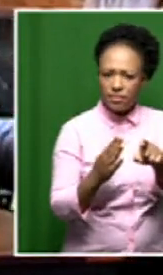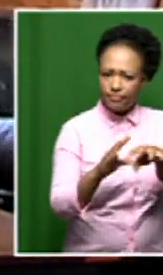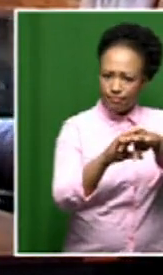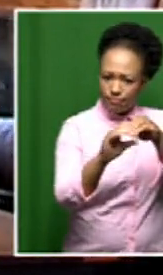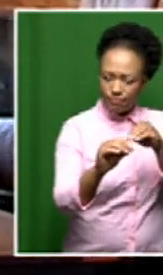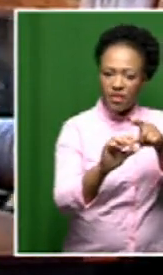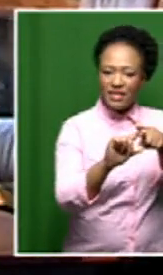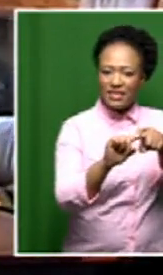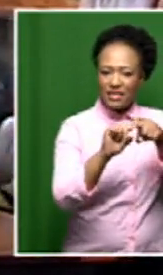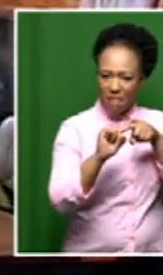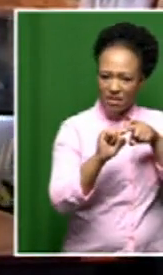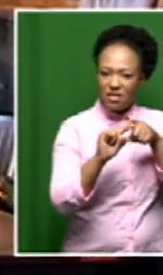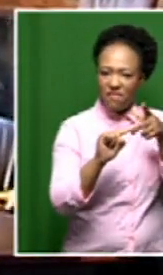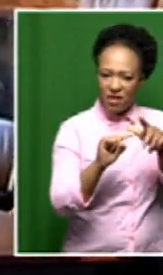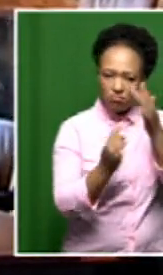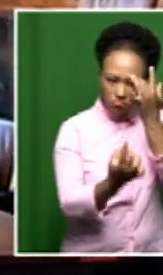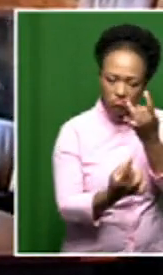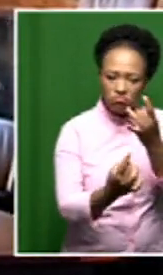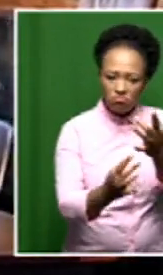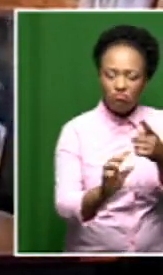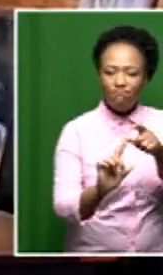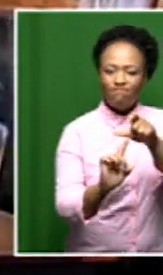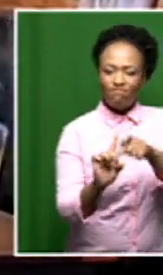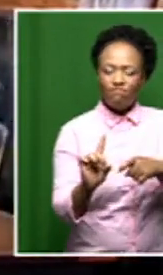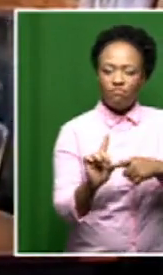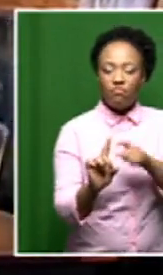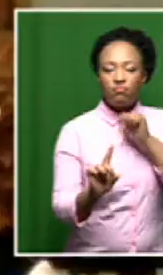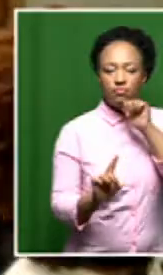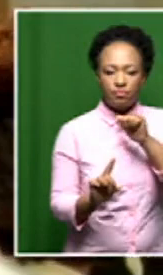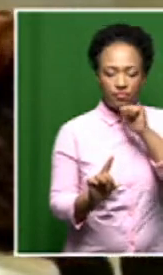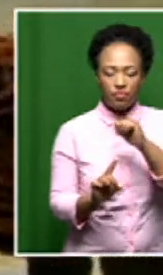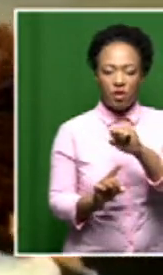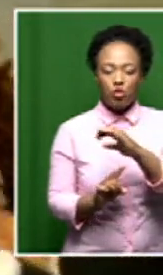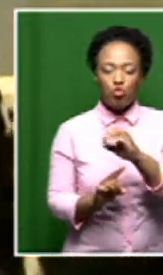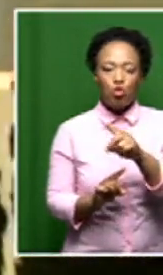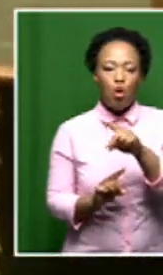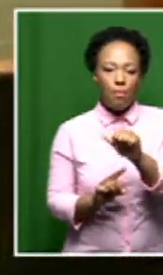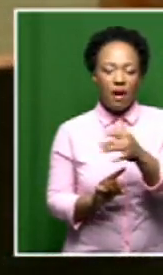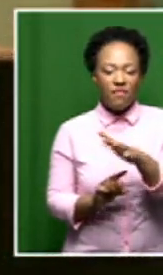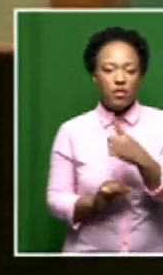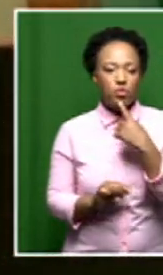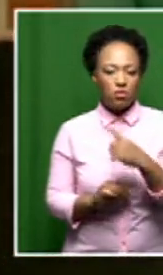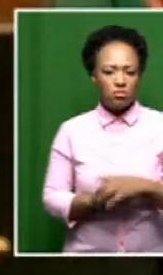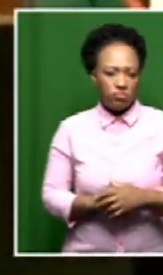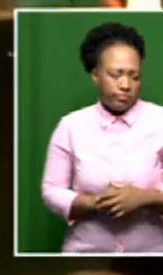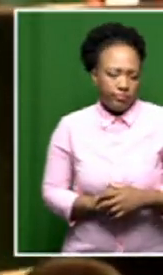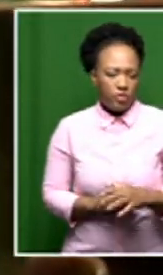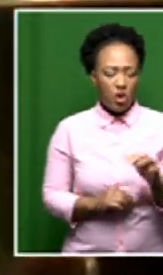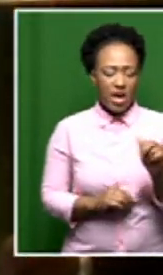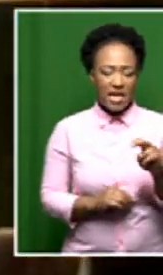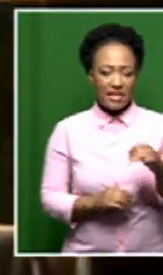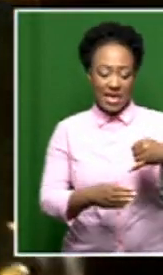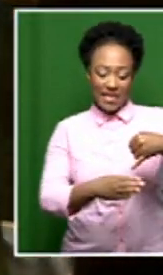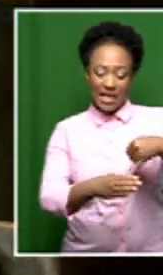suspension notice issued as well. So in spite of all of that SCOPA made it clear that those are ANC